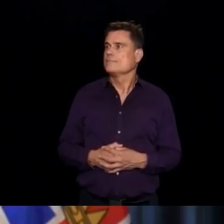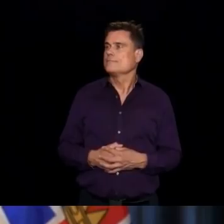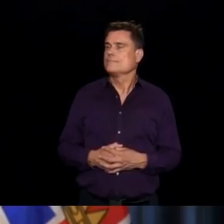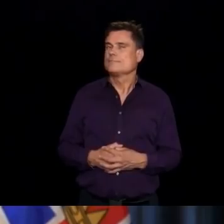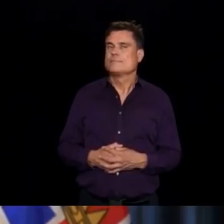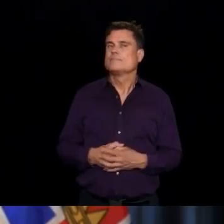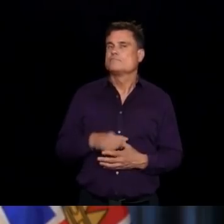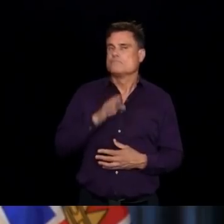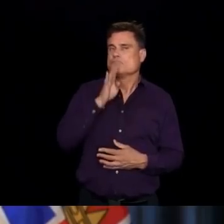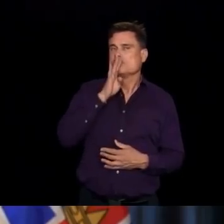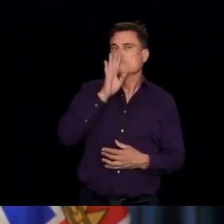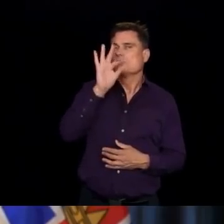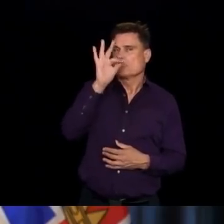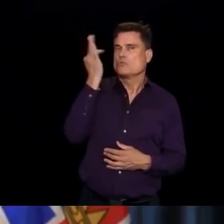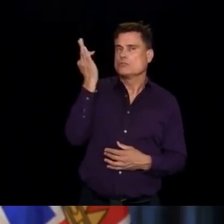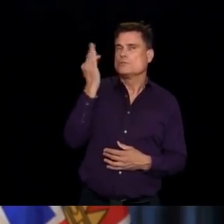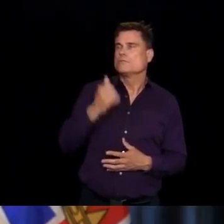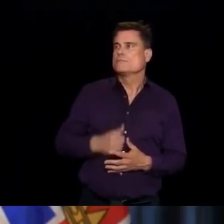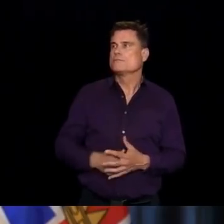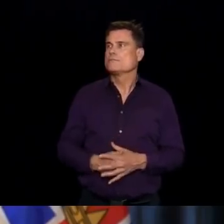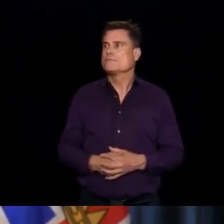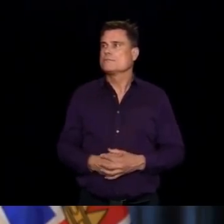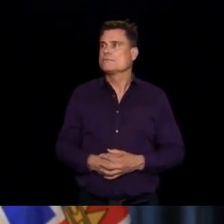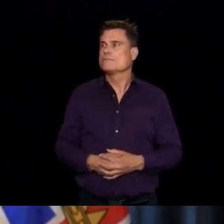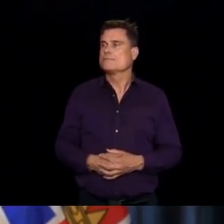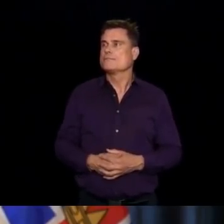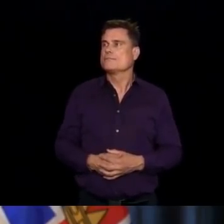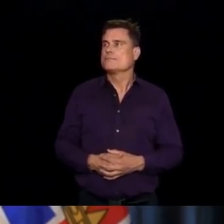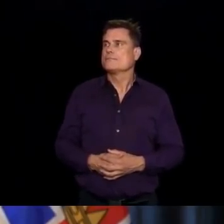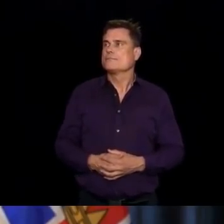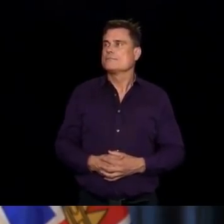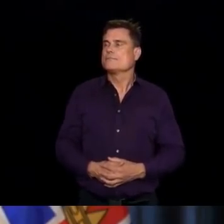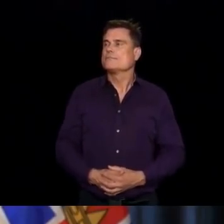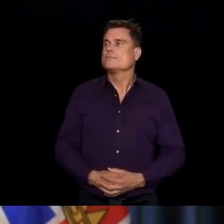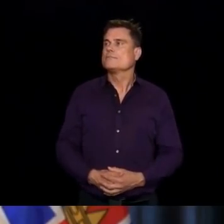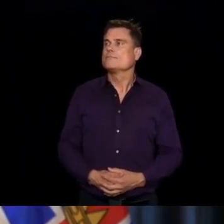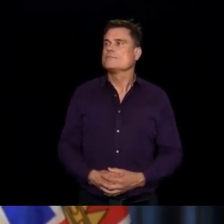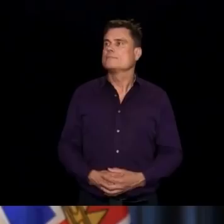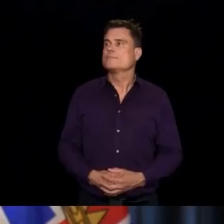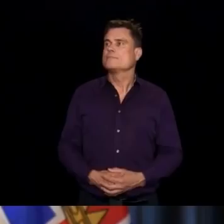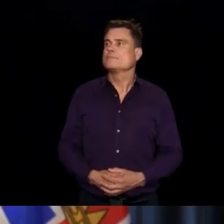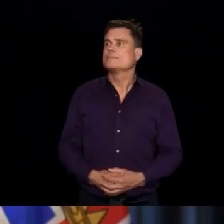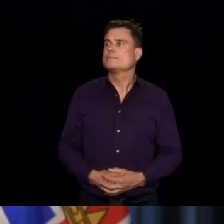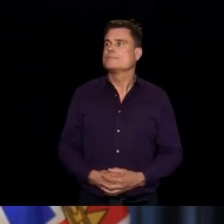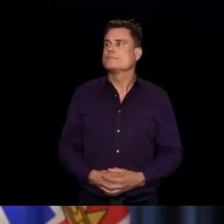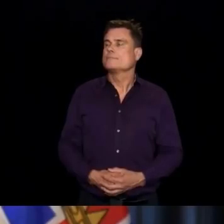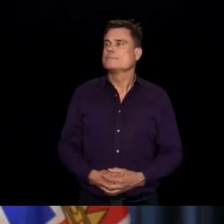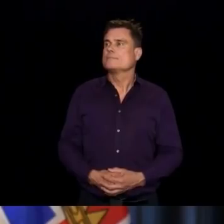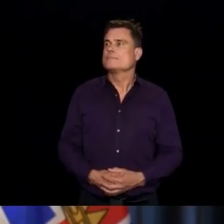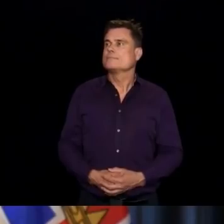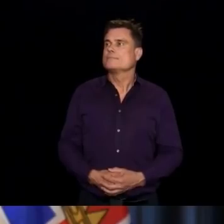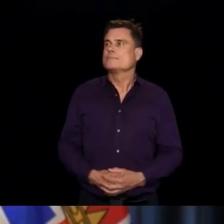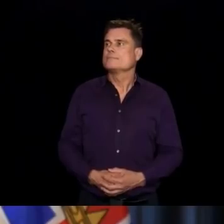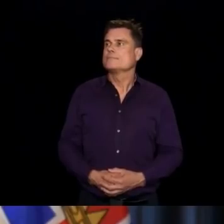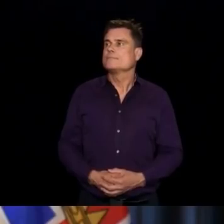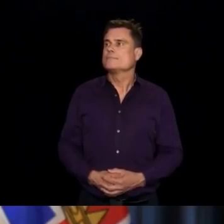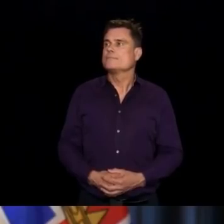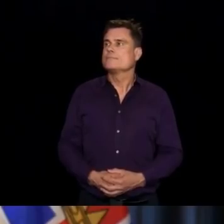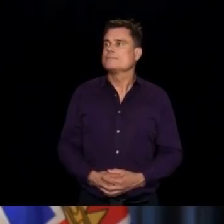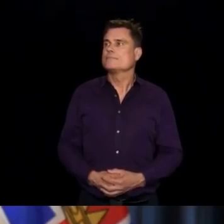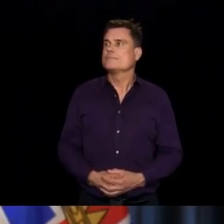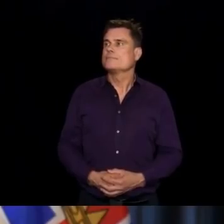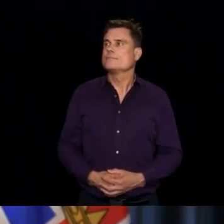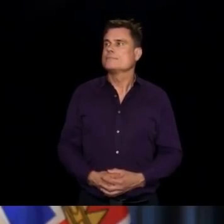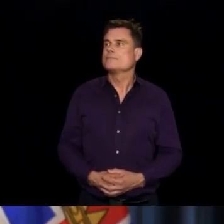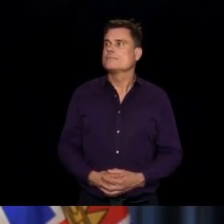but the pandemic COVID-19 is very difficult, especially for people of time, and we have to recognize that